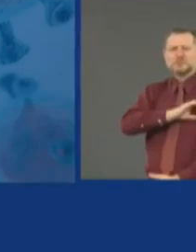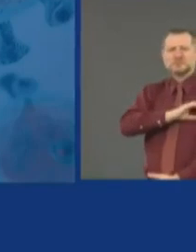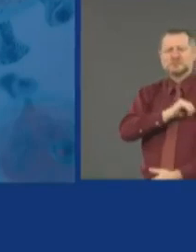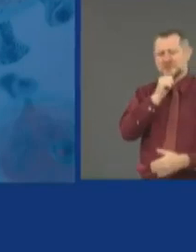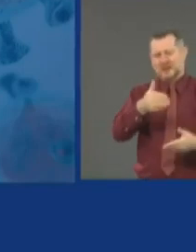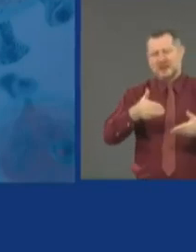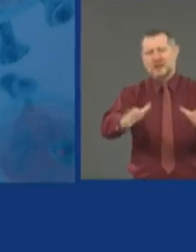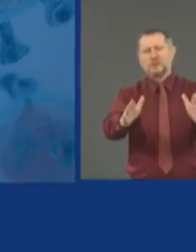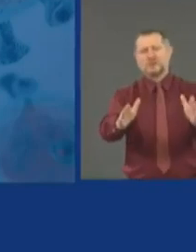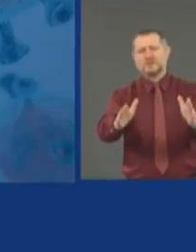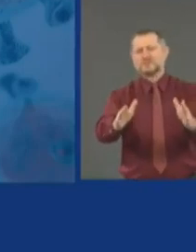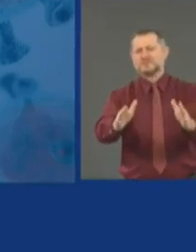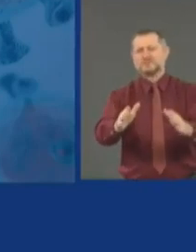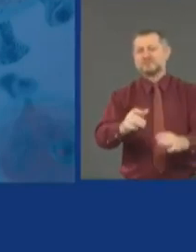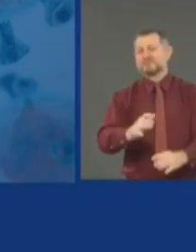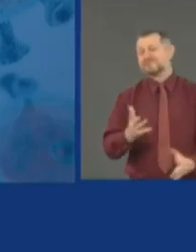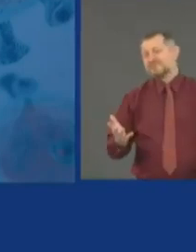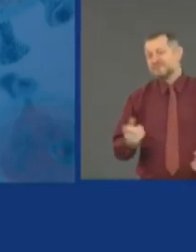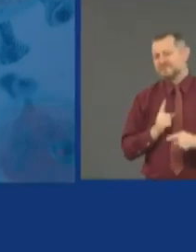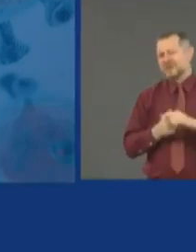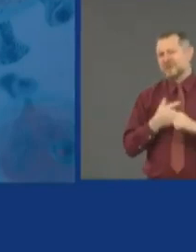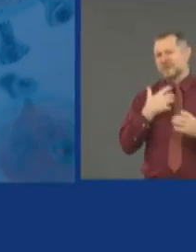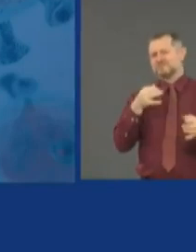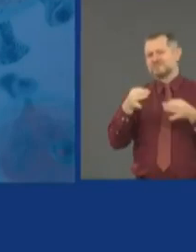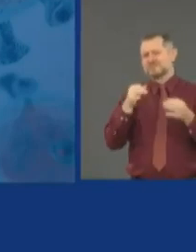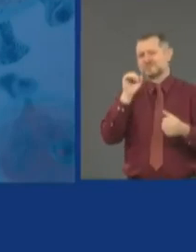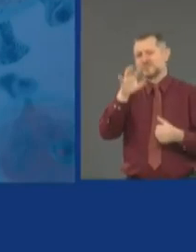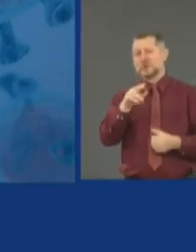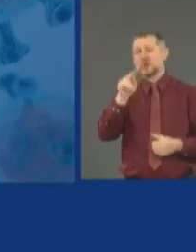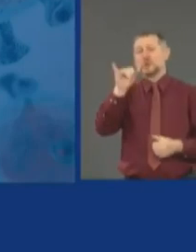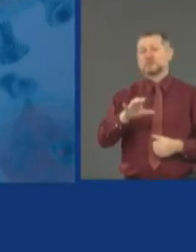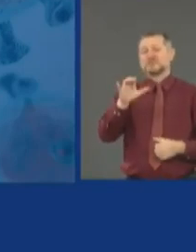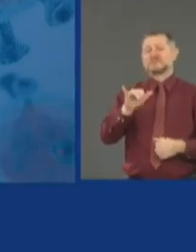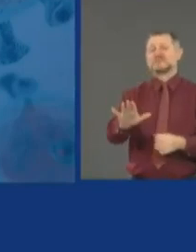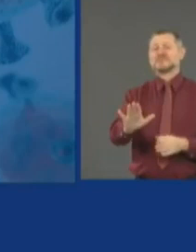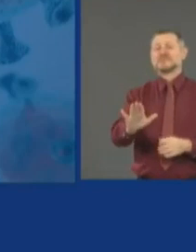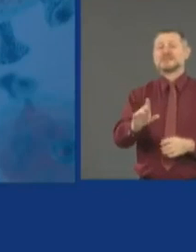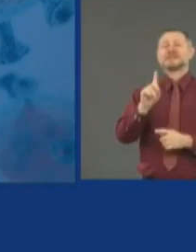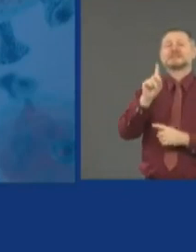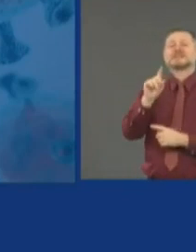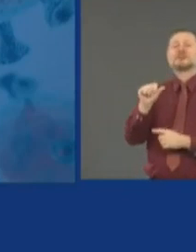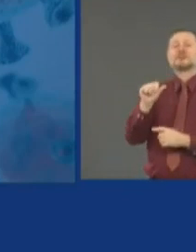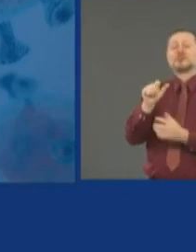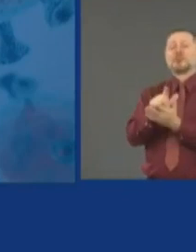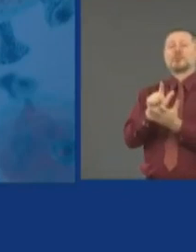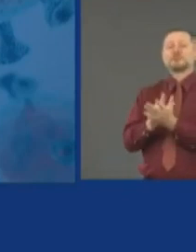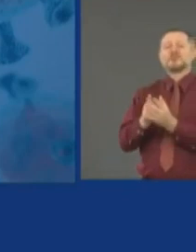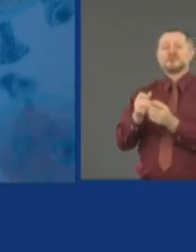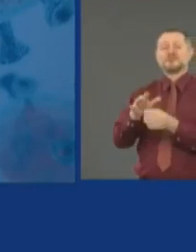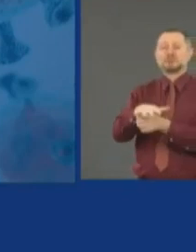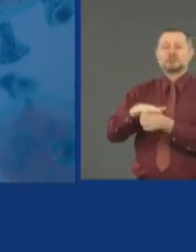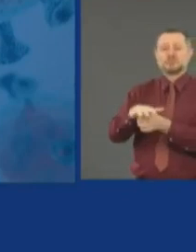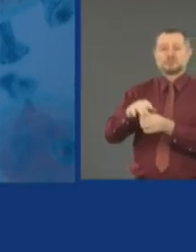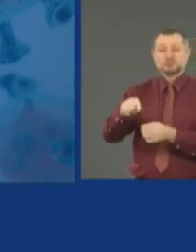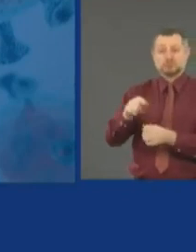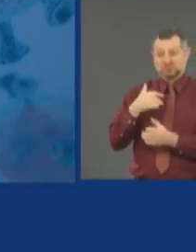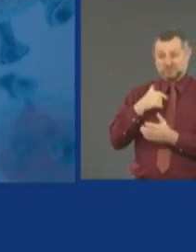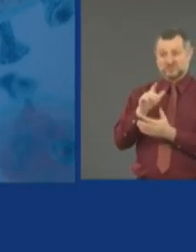to reinforce the New York City District Attorneys. You have scenes of looting that are on